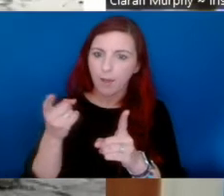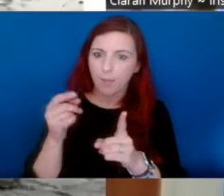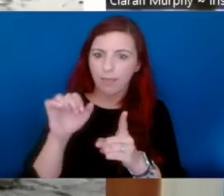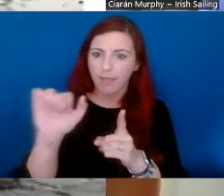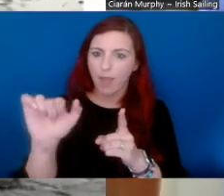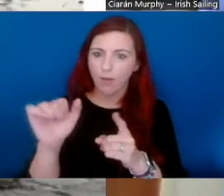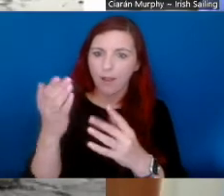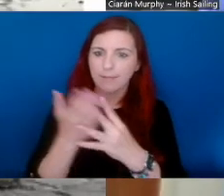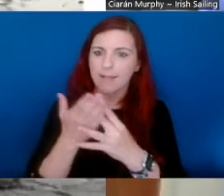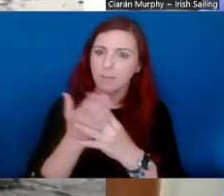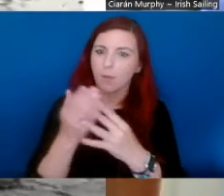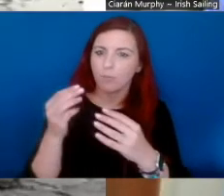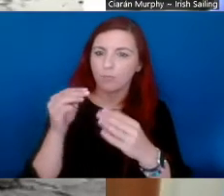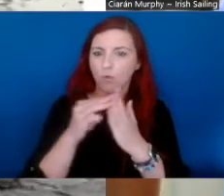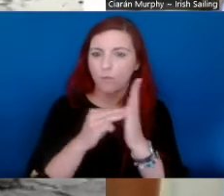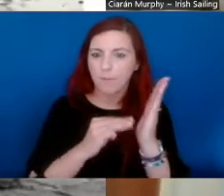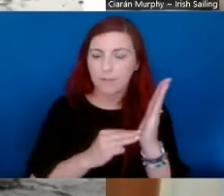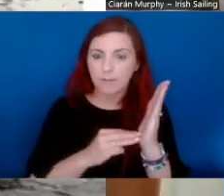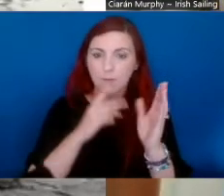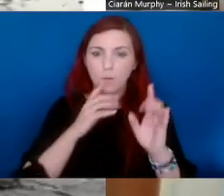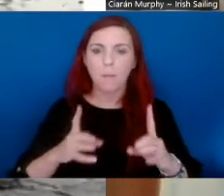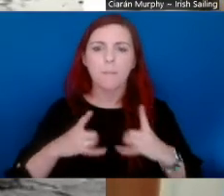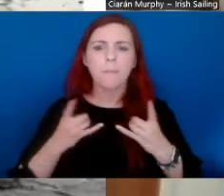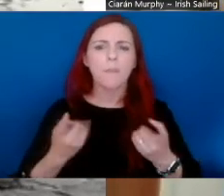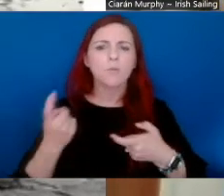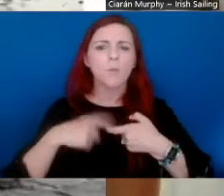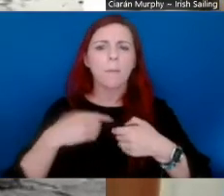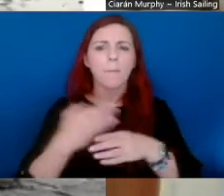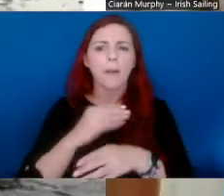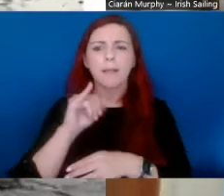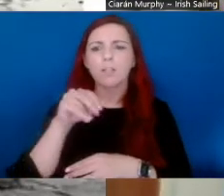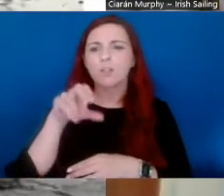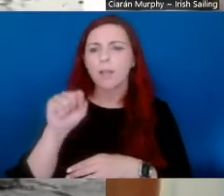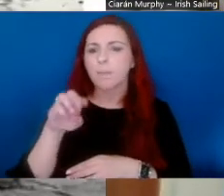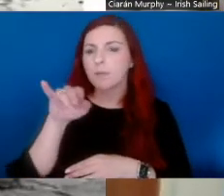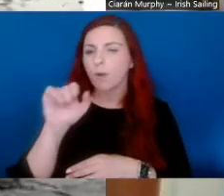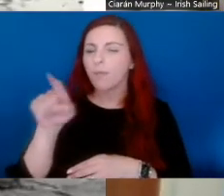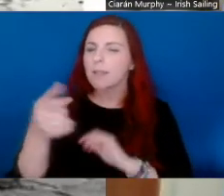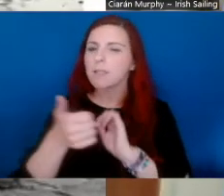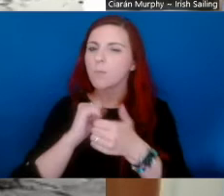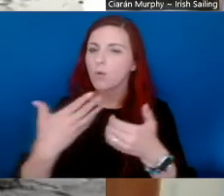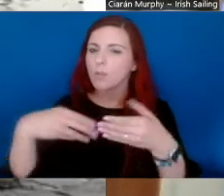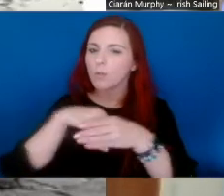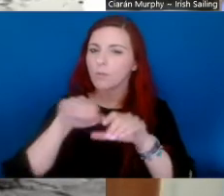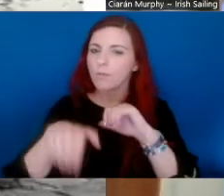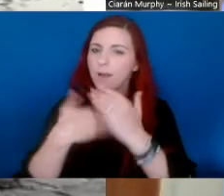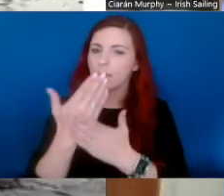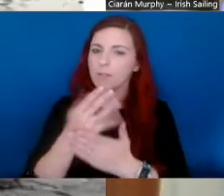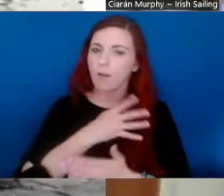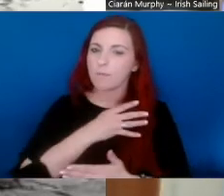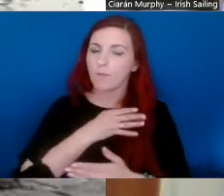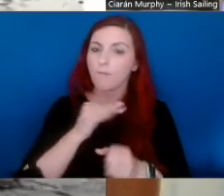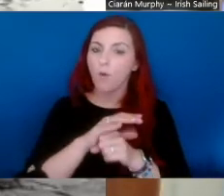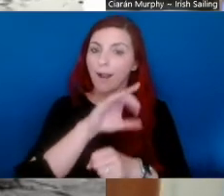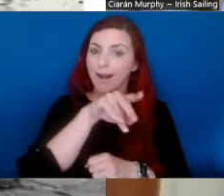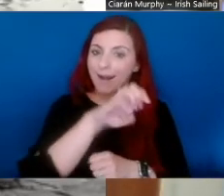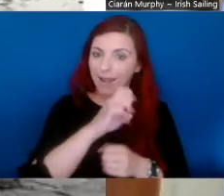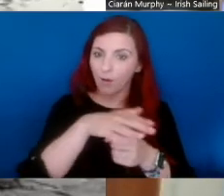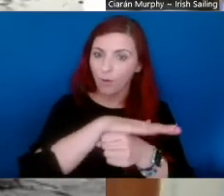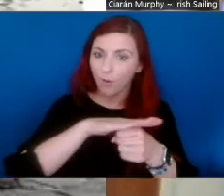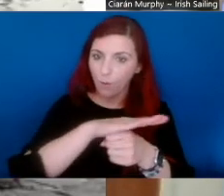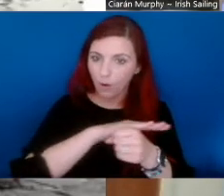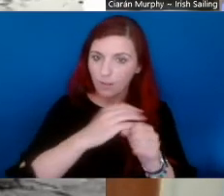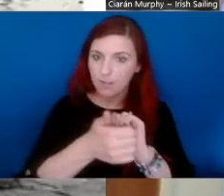programs. So I'm delighted to be joined today by James Murray, who's the Sports Inclusion Development Officer for Clare Local Sports